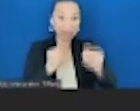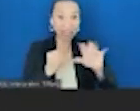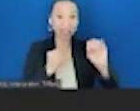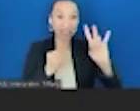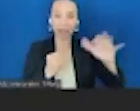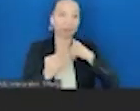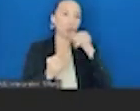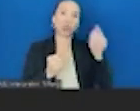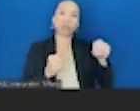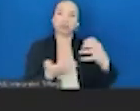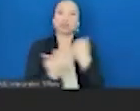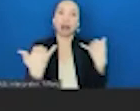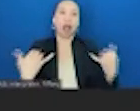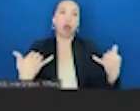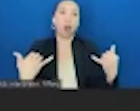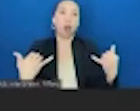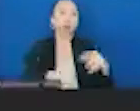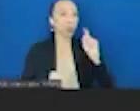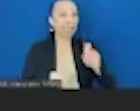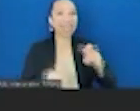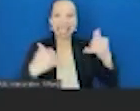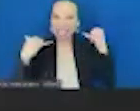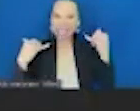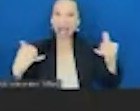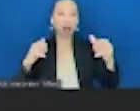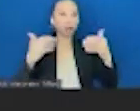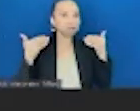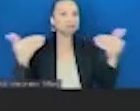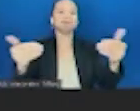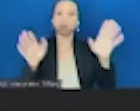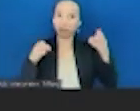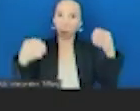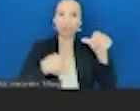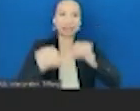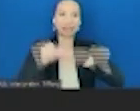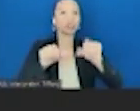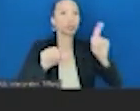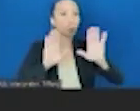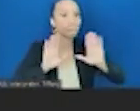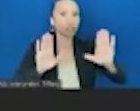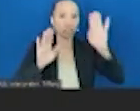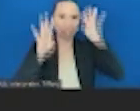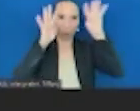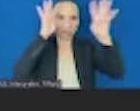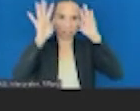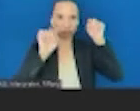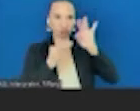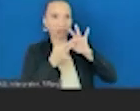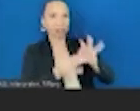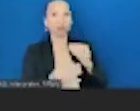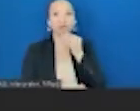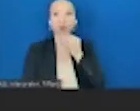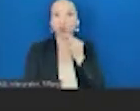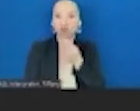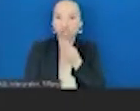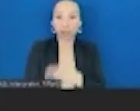moonshot around nutrition science and we need to push forward innovation. Overall investment in nutrition research has been